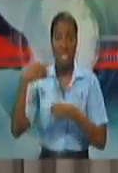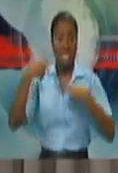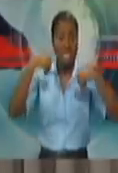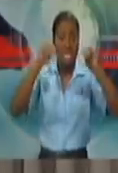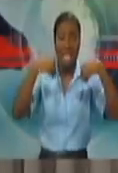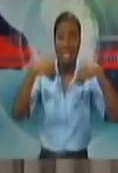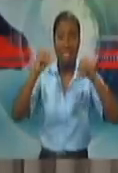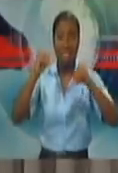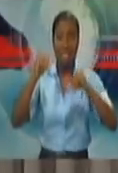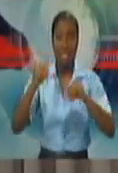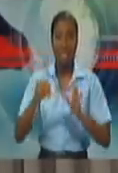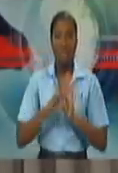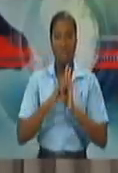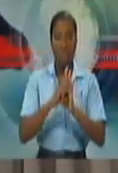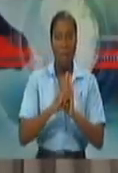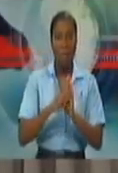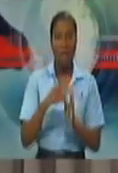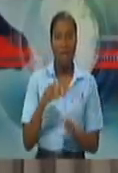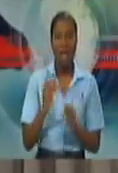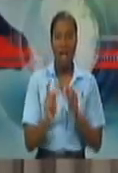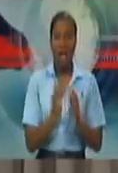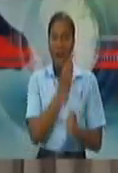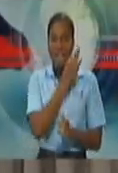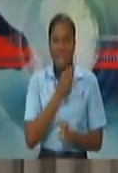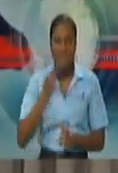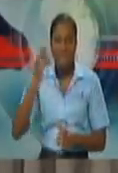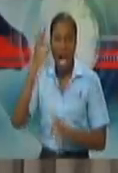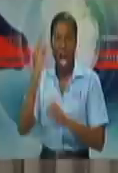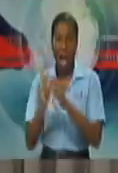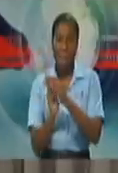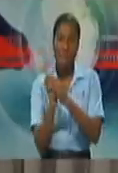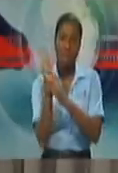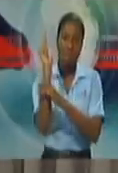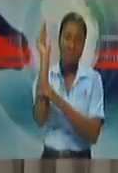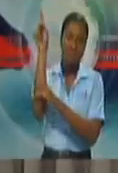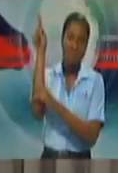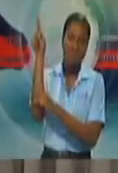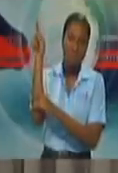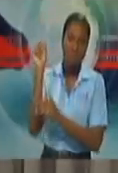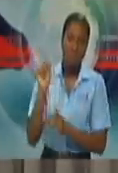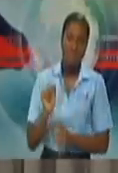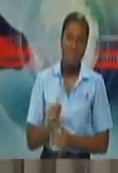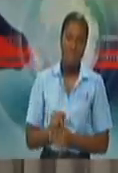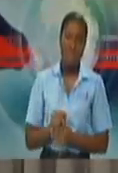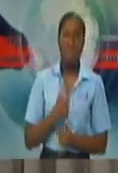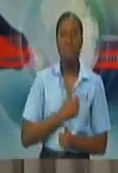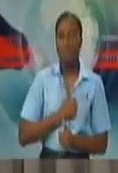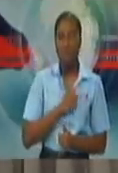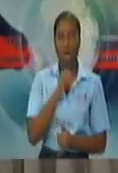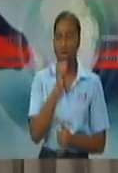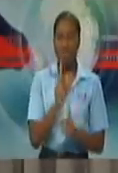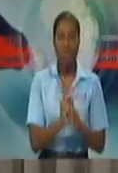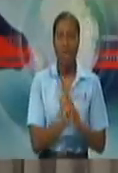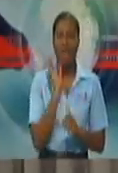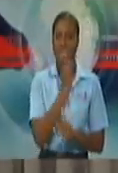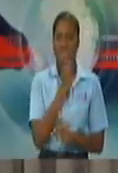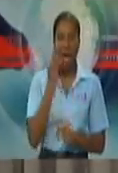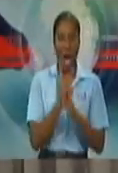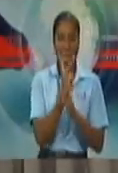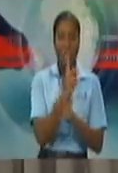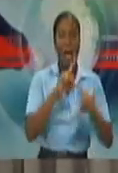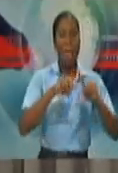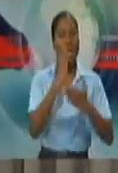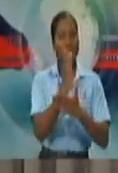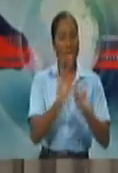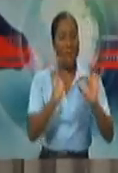the Smithfield Farm, this is a meat farm, sorry, not a farm. It's a factory being closed in the U.S. And